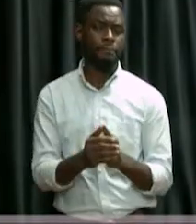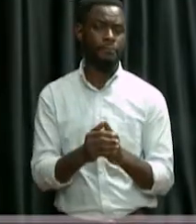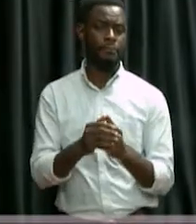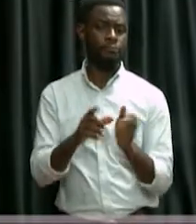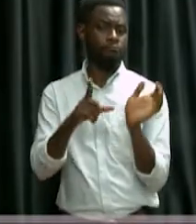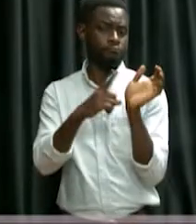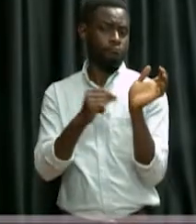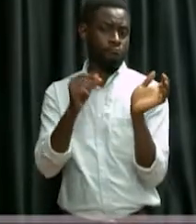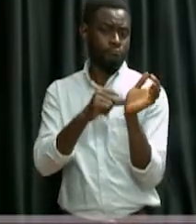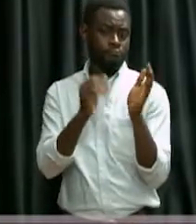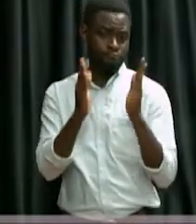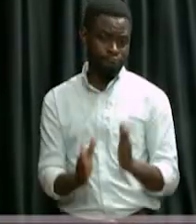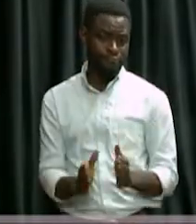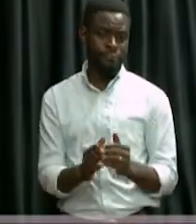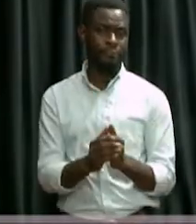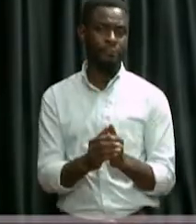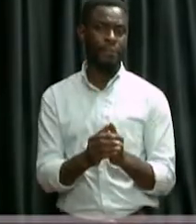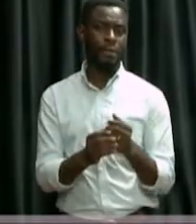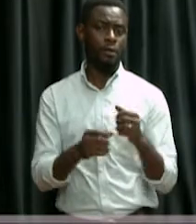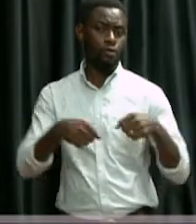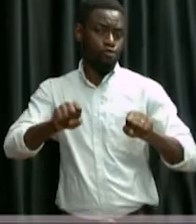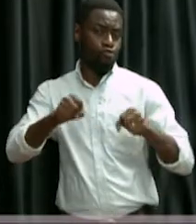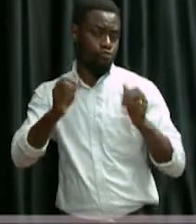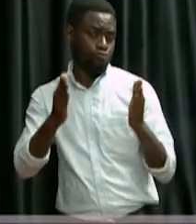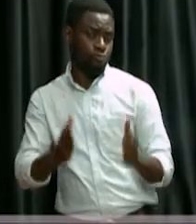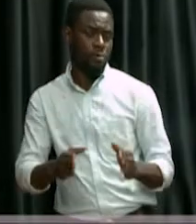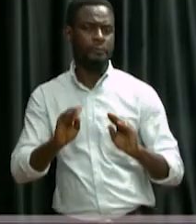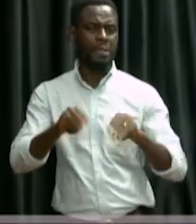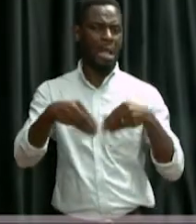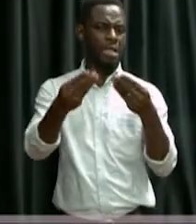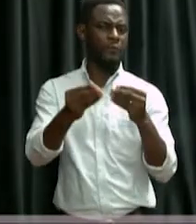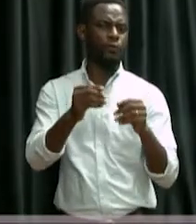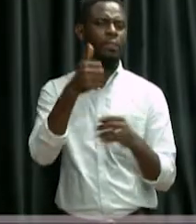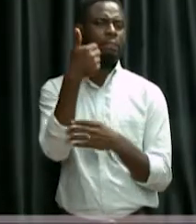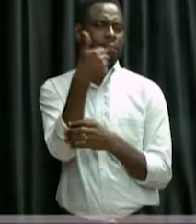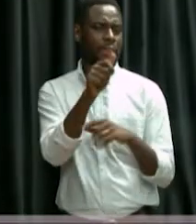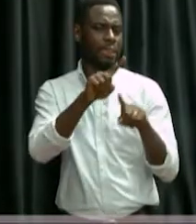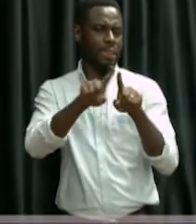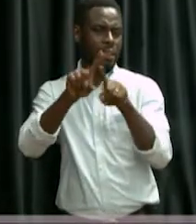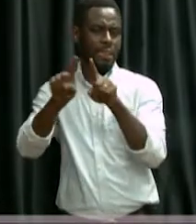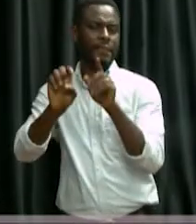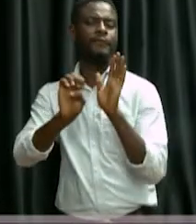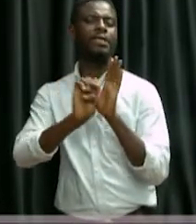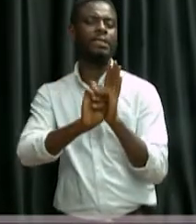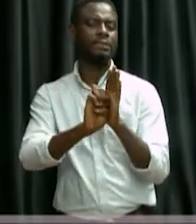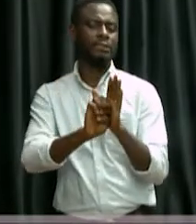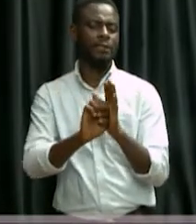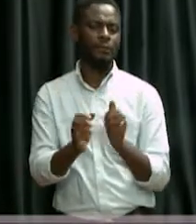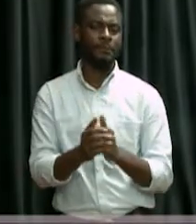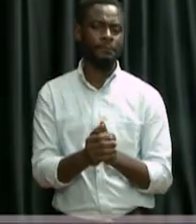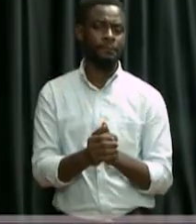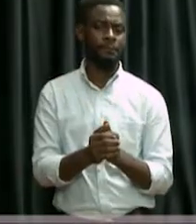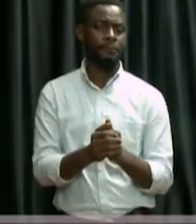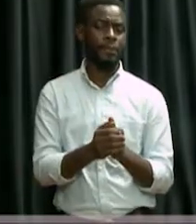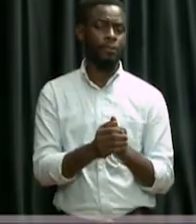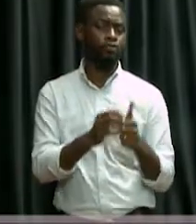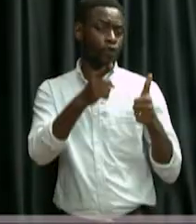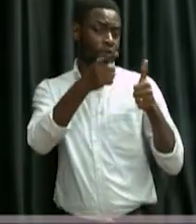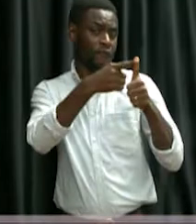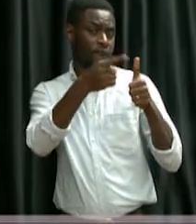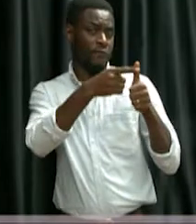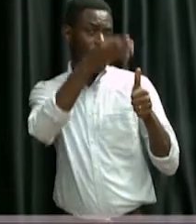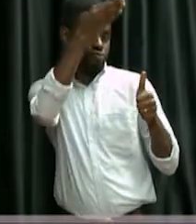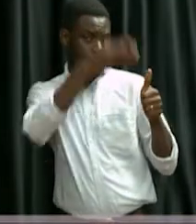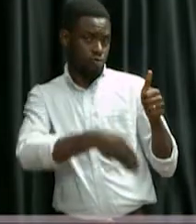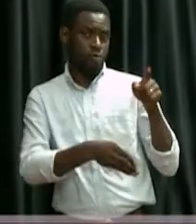printer, dispatch rider. So, I've given you 10 different examples. So, write in the first